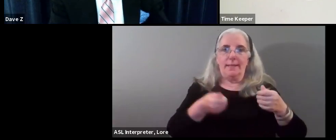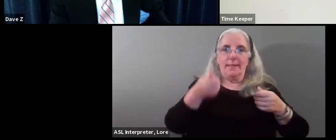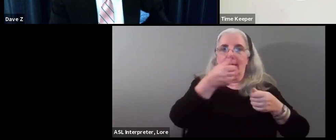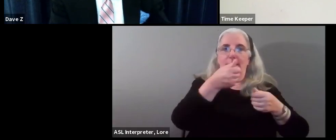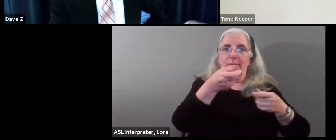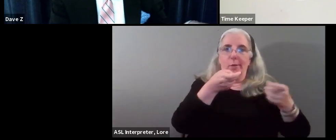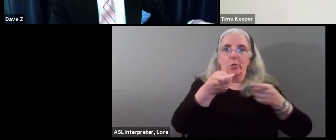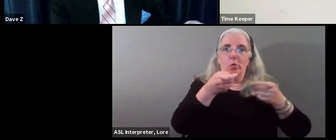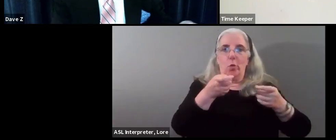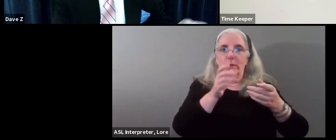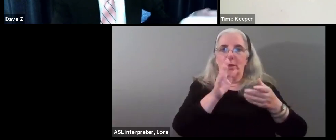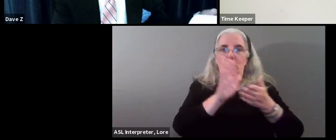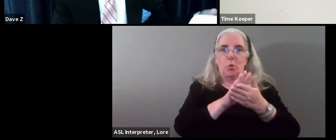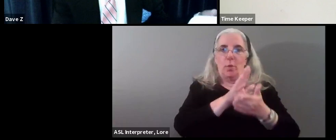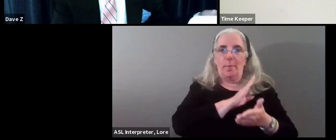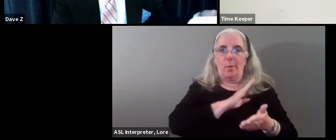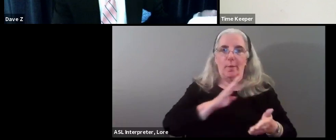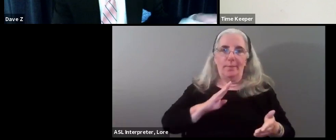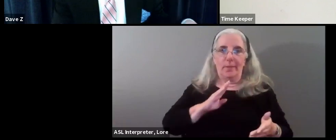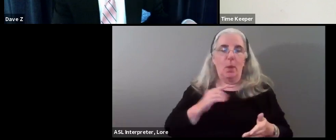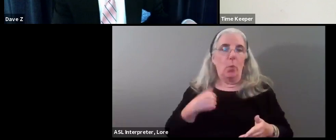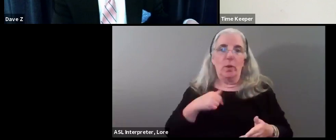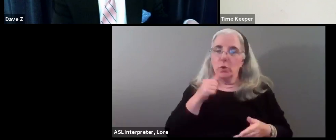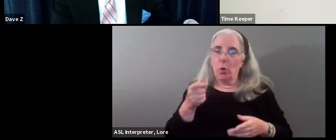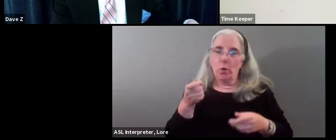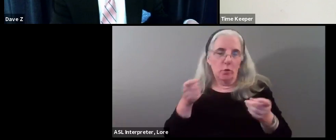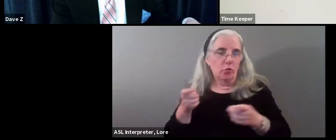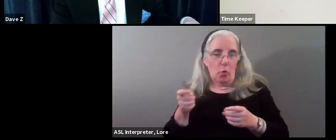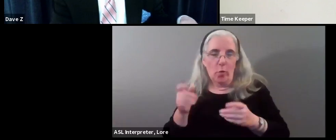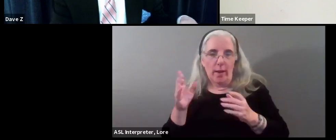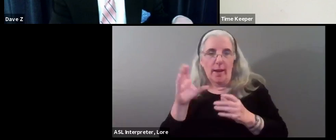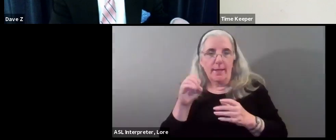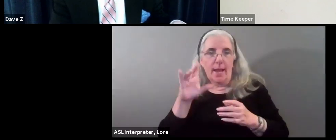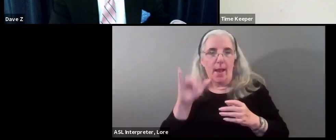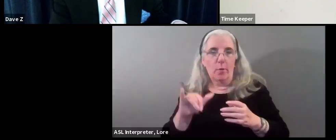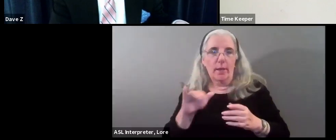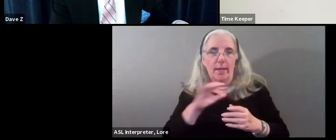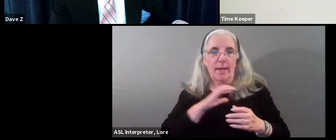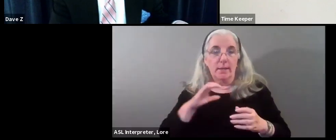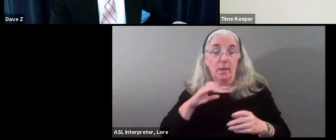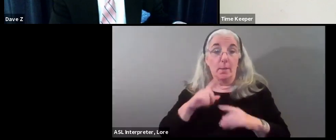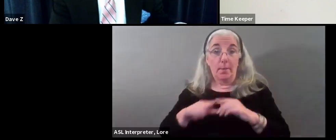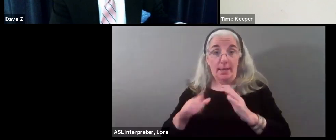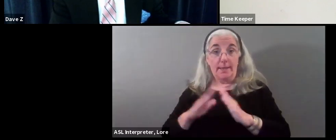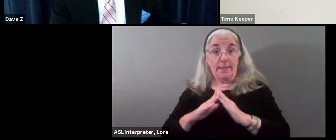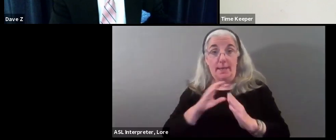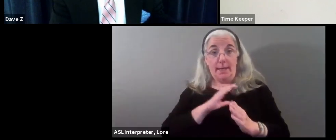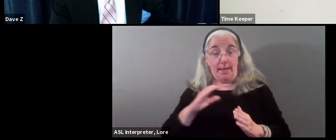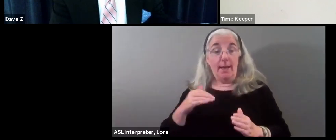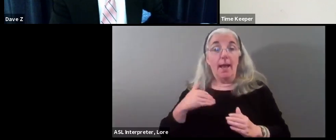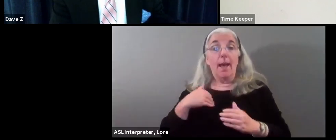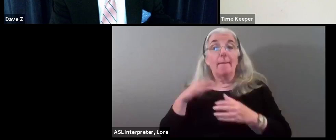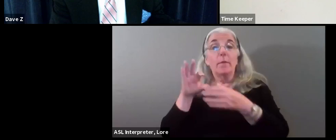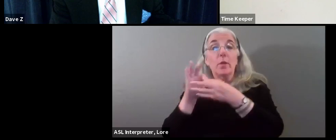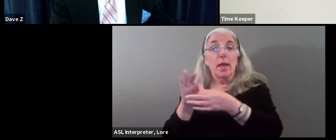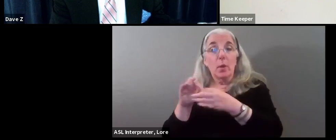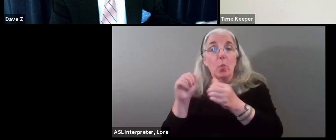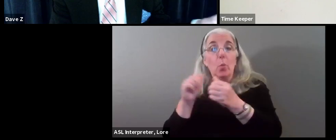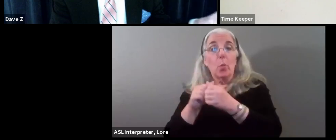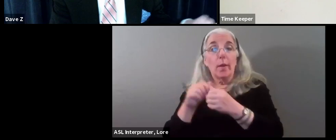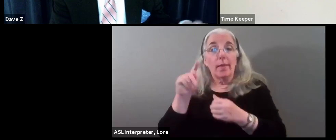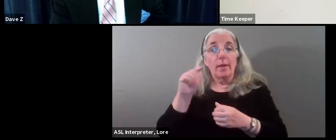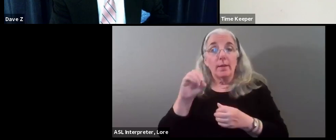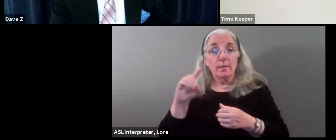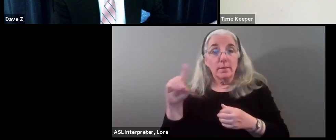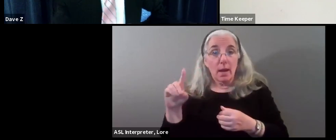We obviously don't control the county council, but our Greenbelt city council has had relationships with Todd Turner